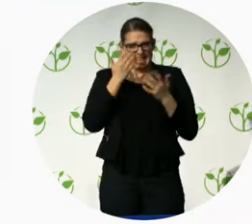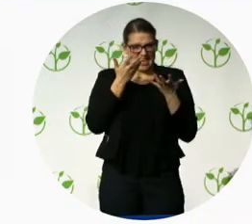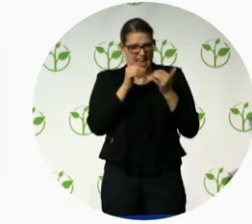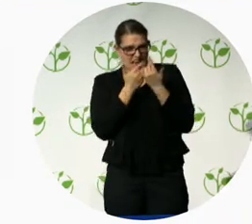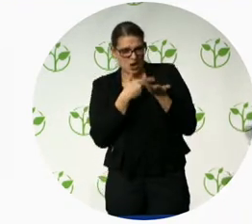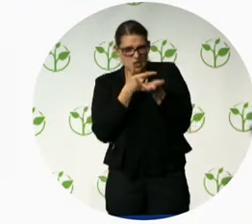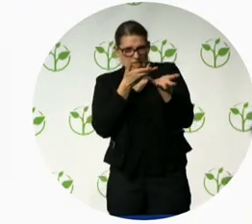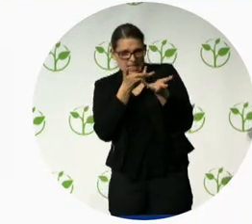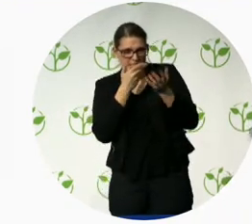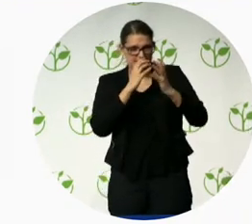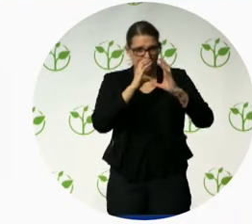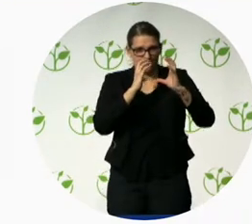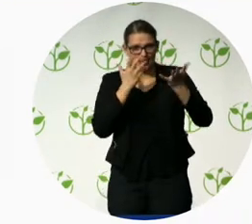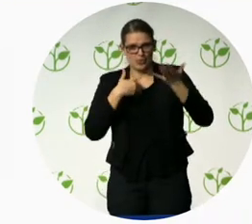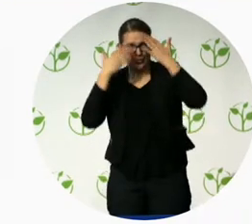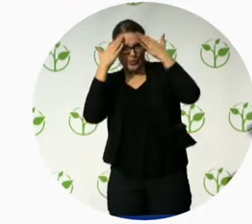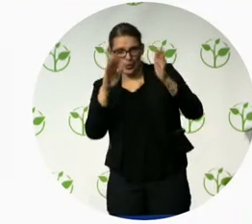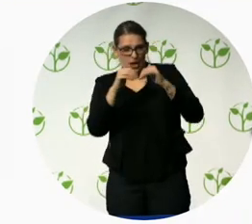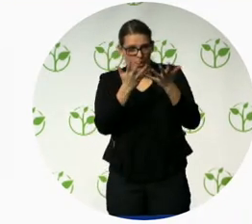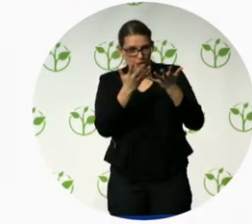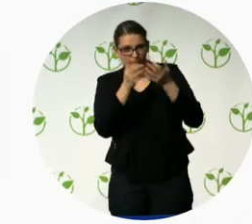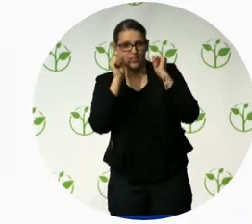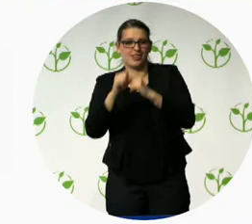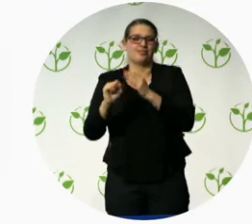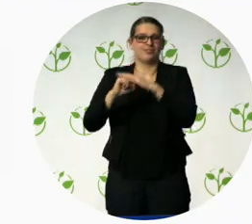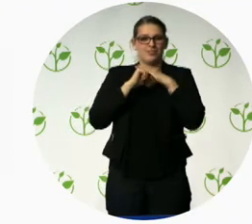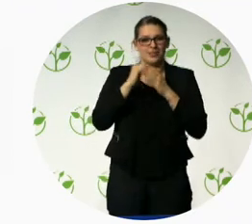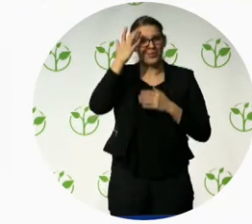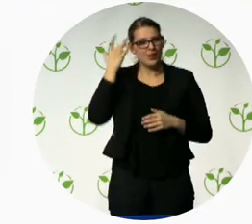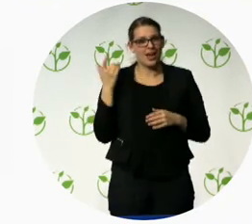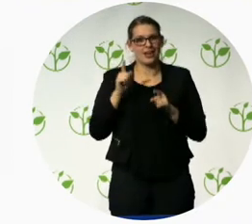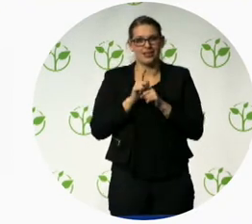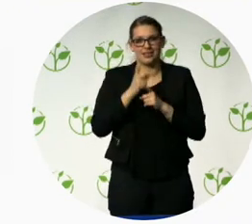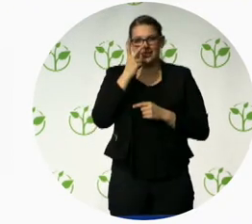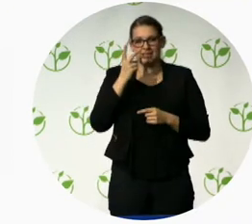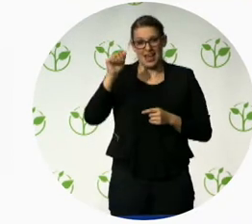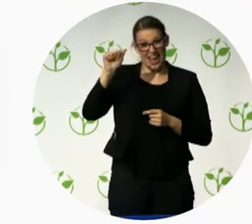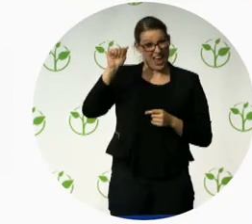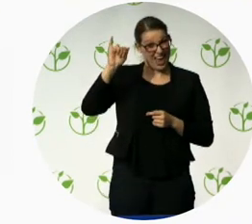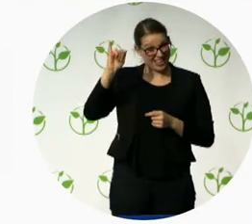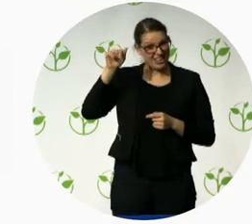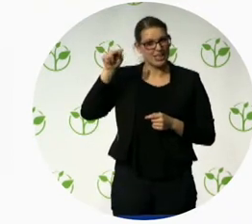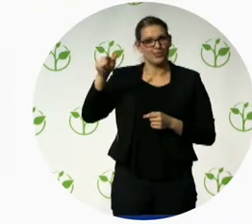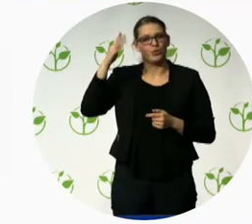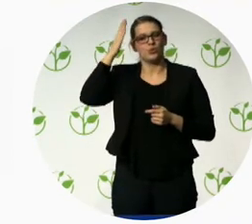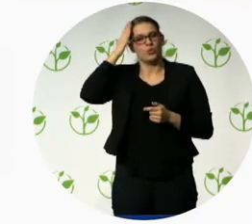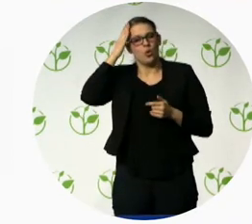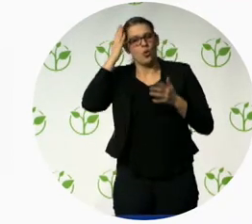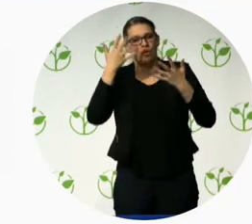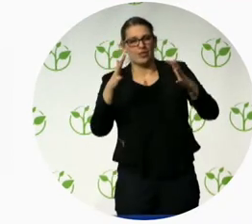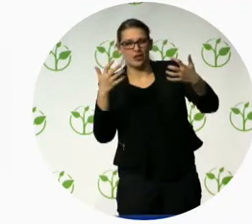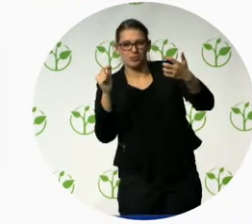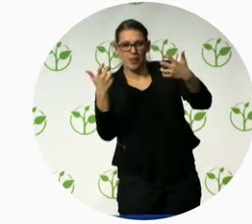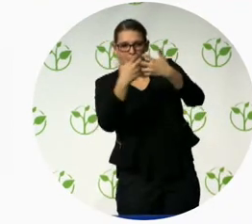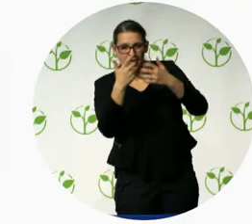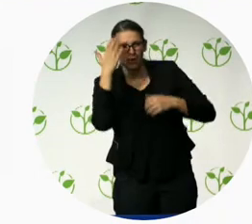Well, actually, we can help them because seeing AI allows Saqib to push his phone around the room, see that John's in the room and go, hey, John, because it uses